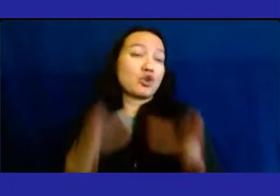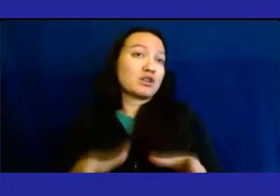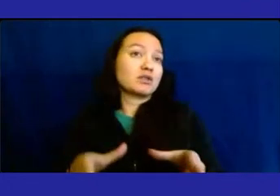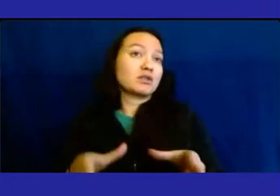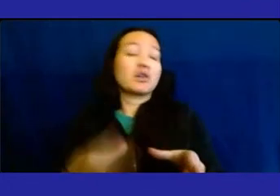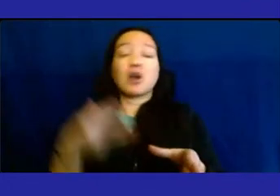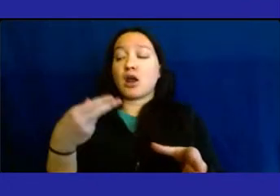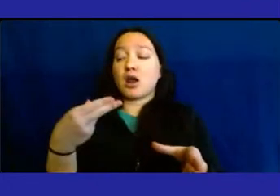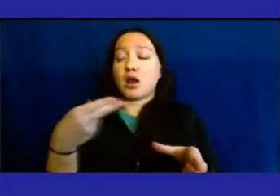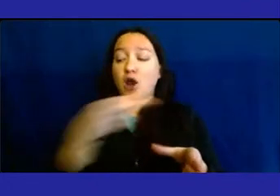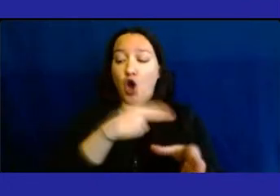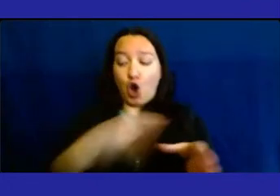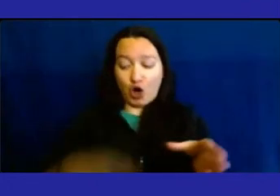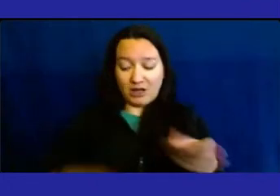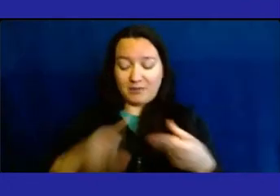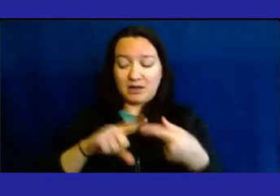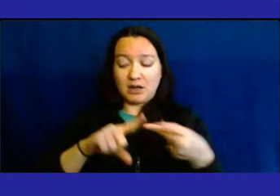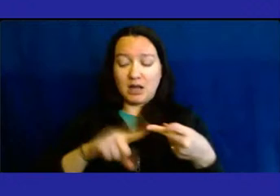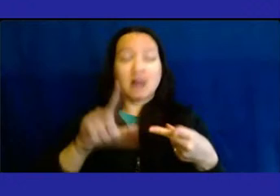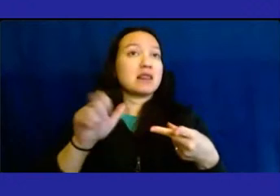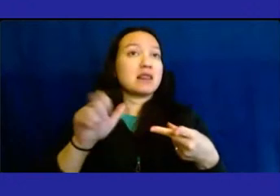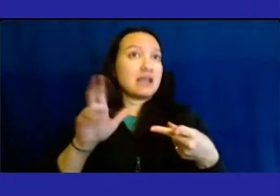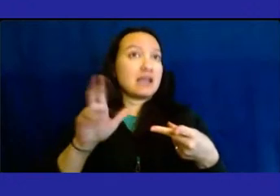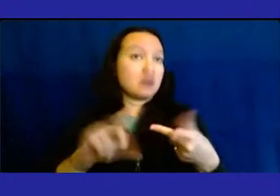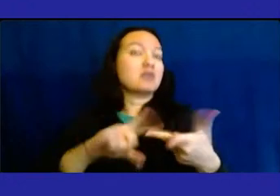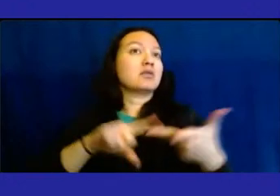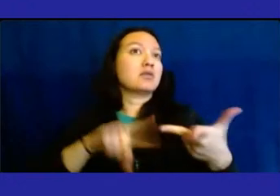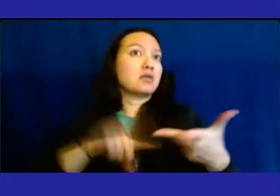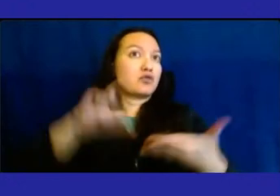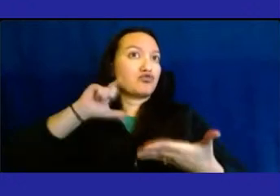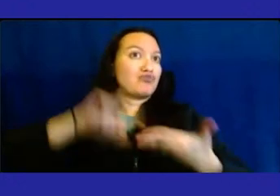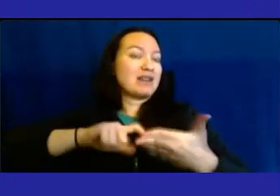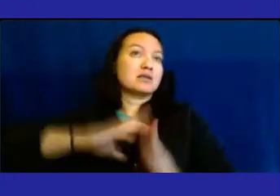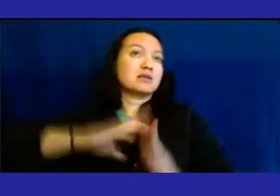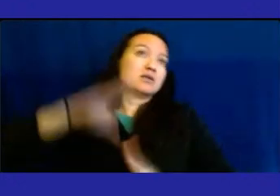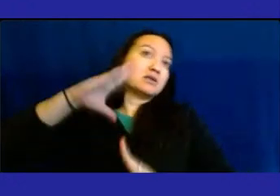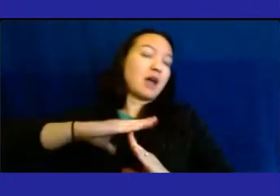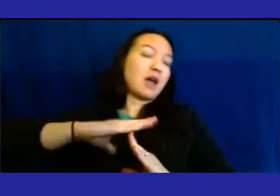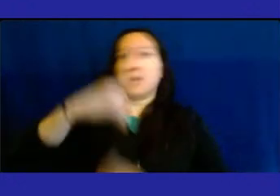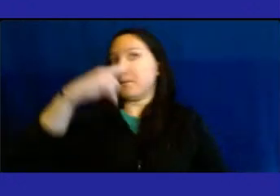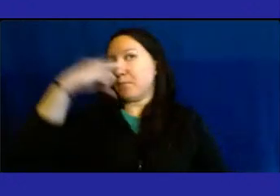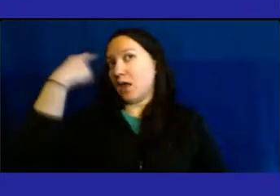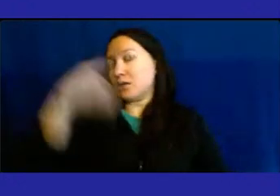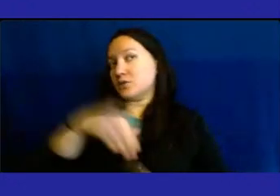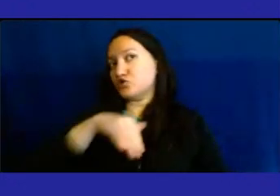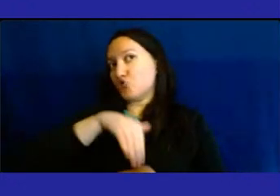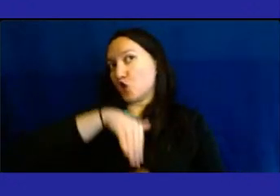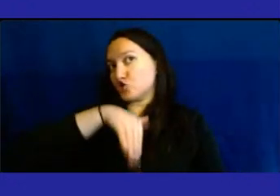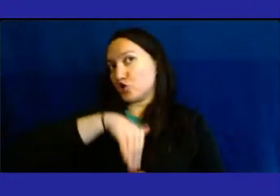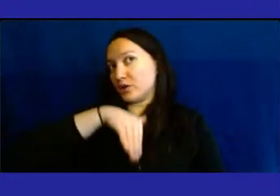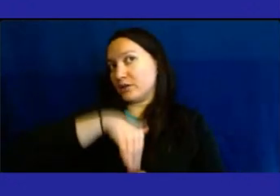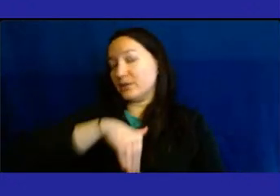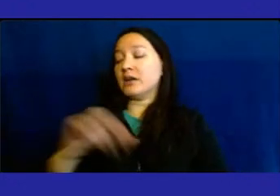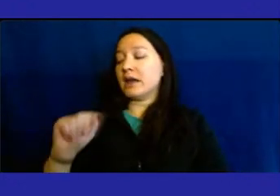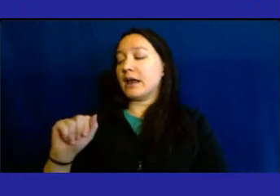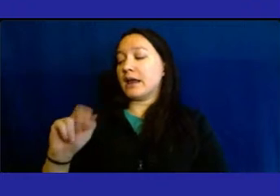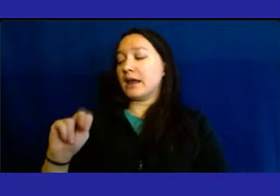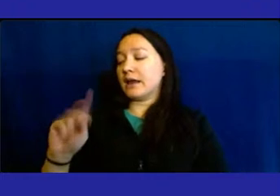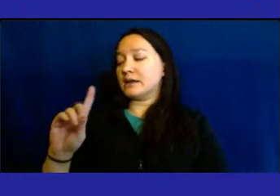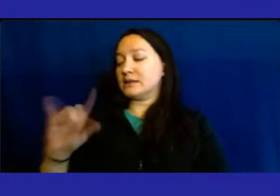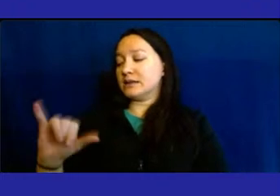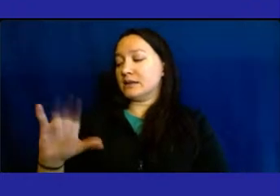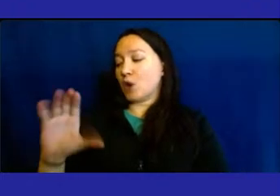and Lincoln were recognized as top black doctors. Andy Cohen, our general counsel,